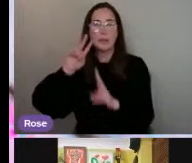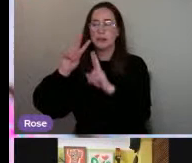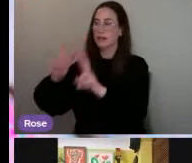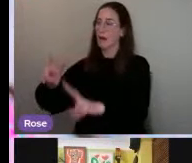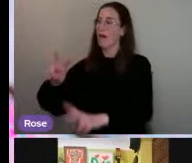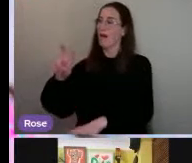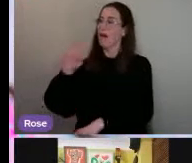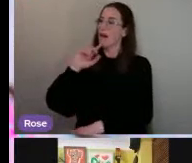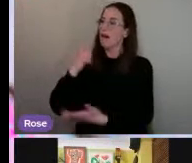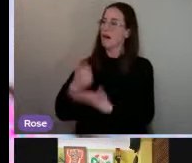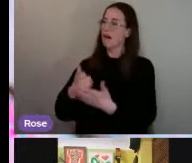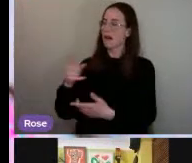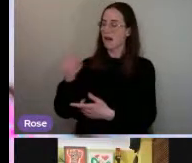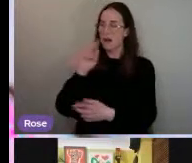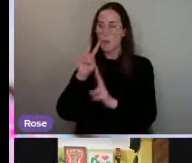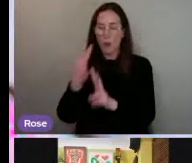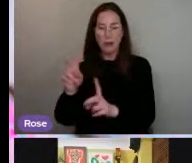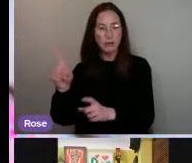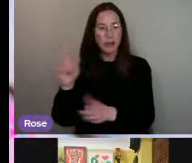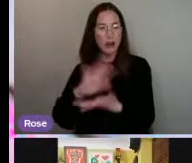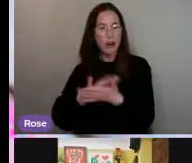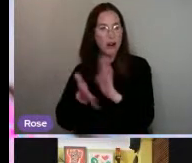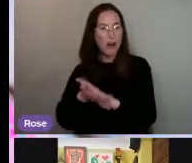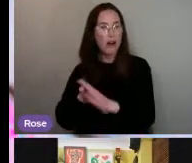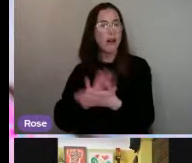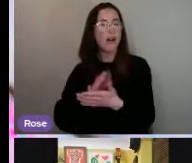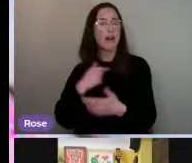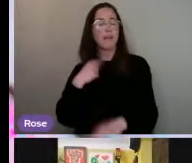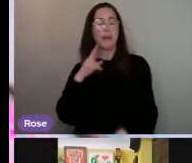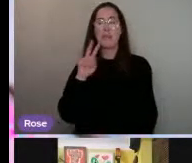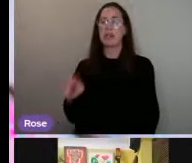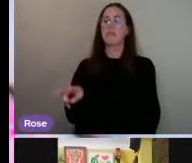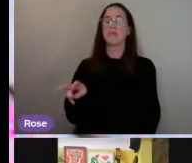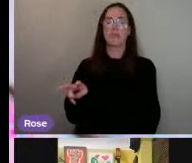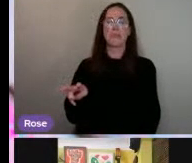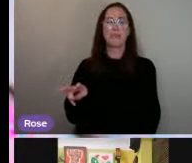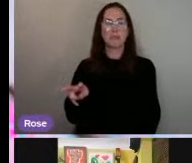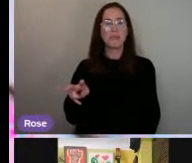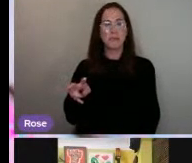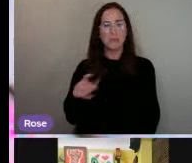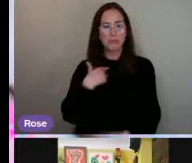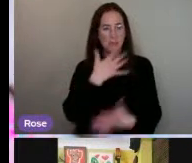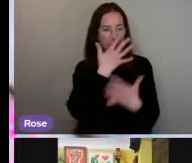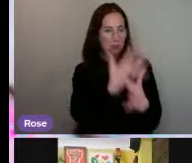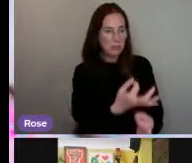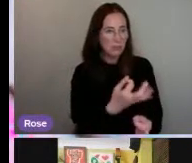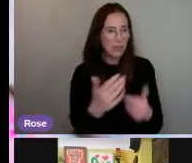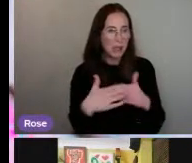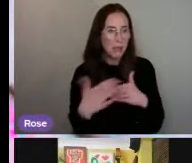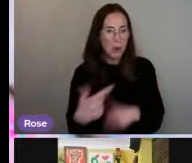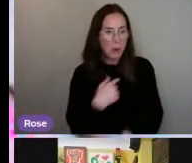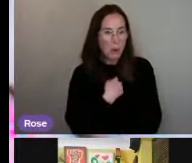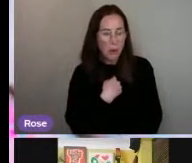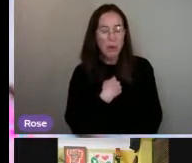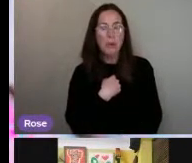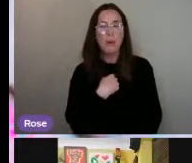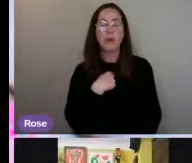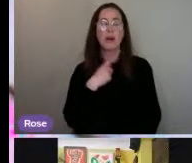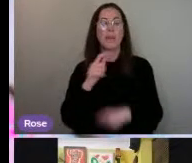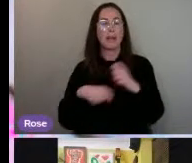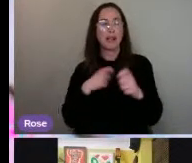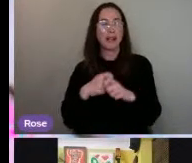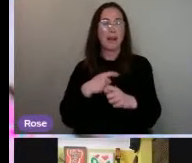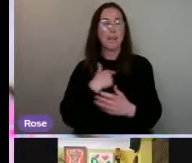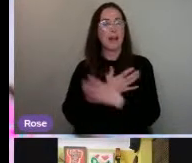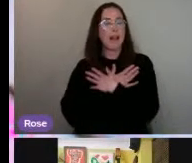do those things with her own time that made me just kind of, like, indulge in it more. And then I kind of fell in love with street